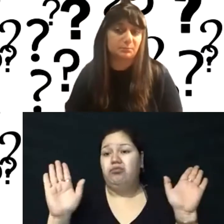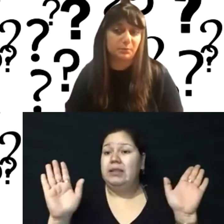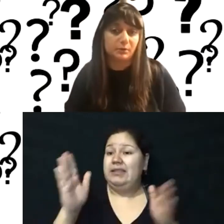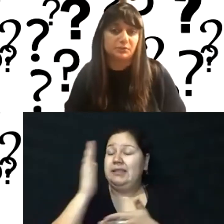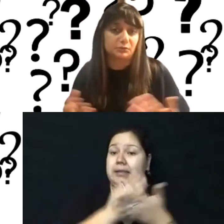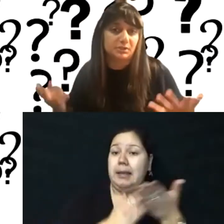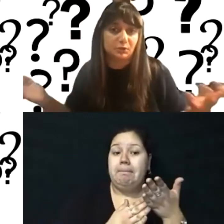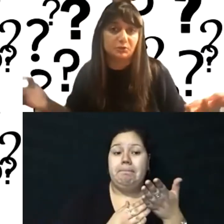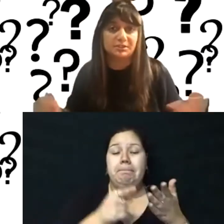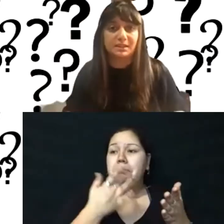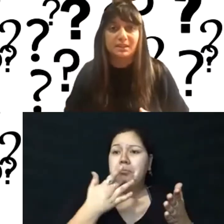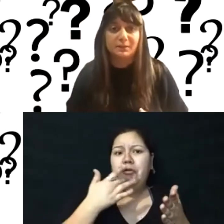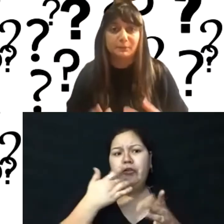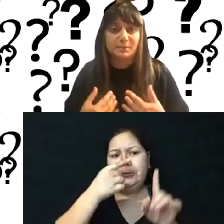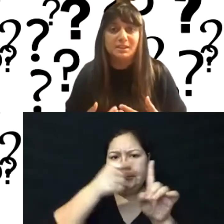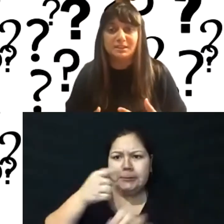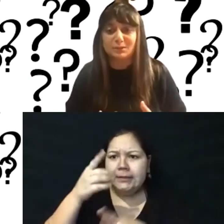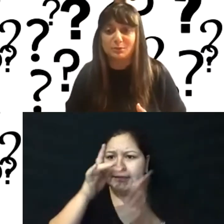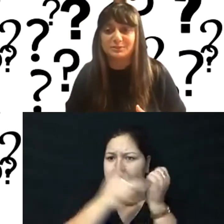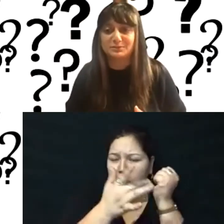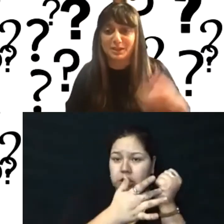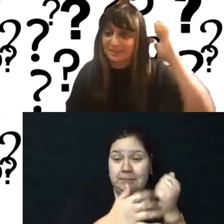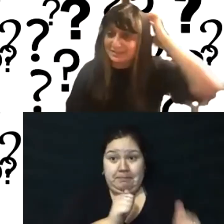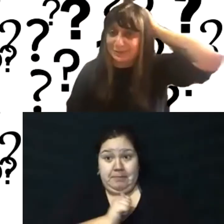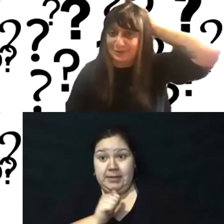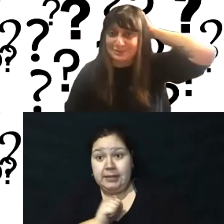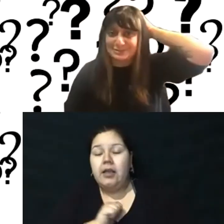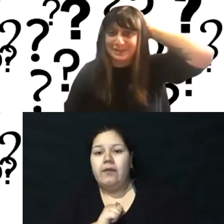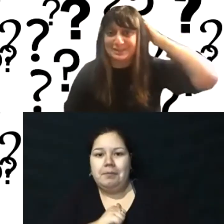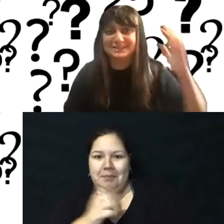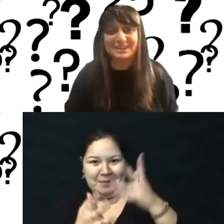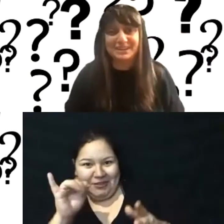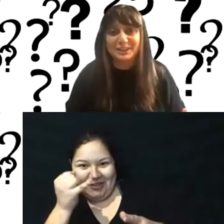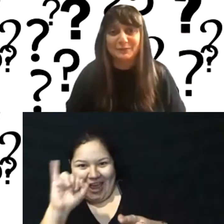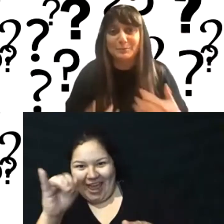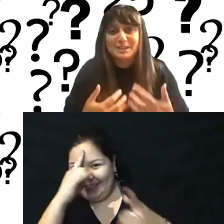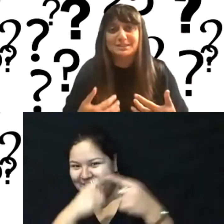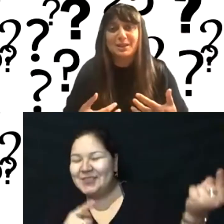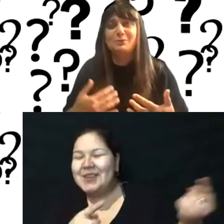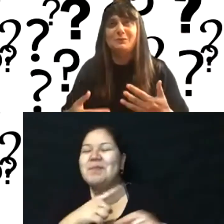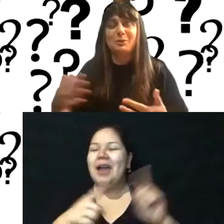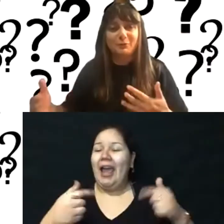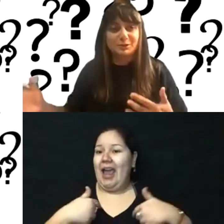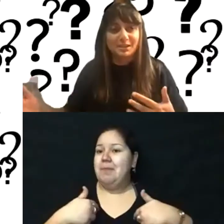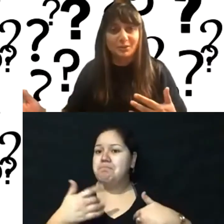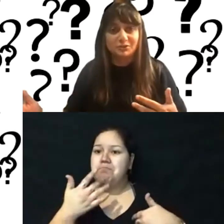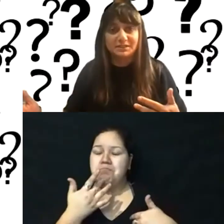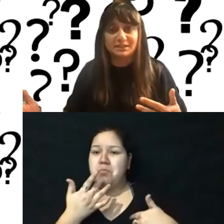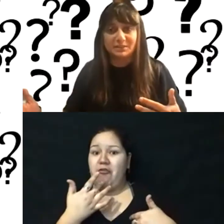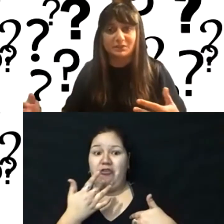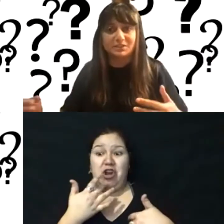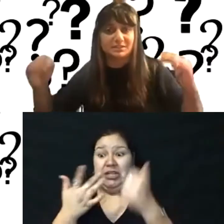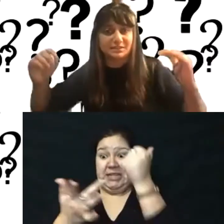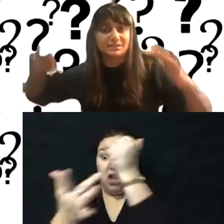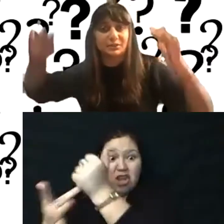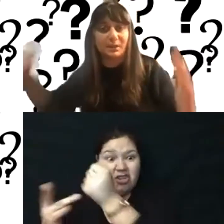prefer certain technologies. For me, it's almost, Jai might disagree with this, but I think it's, for me, it's not, I don't even prefer technologies because